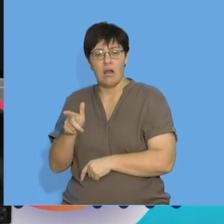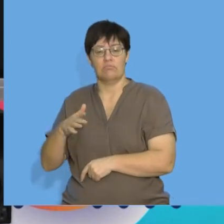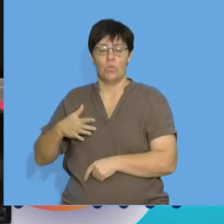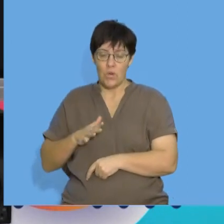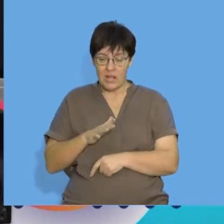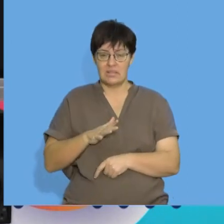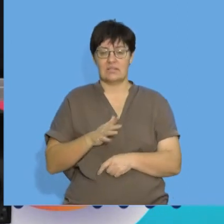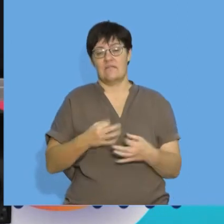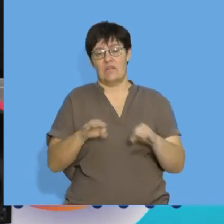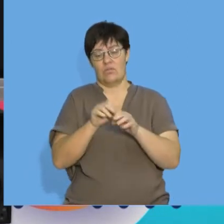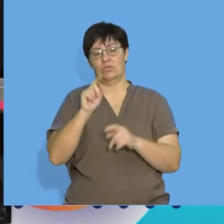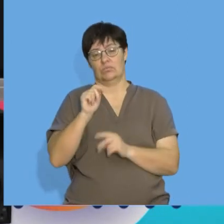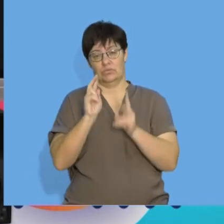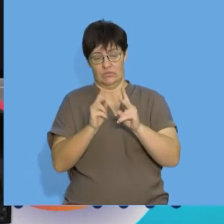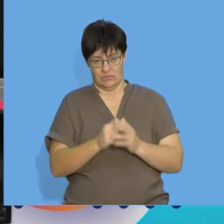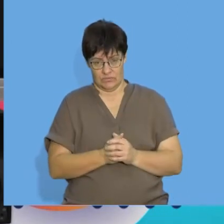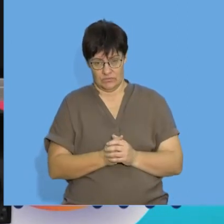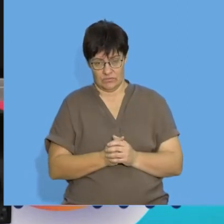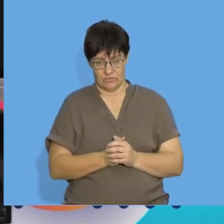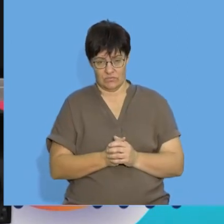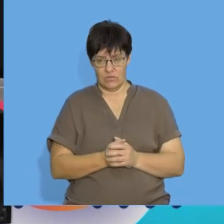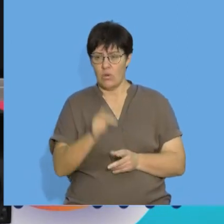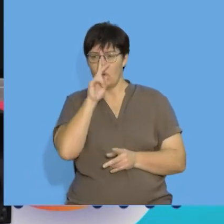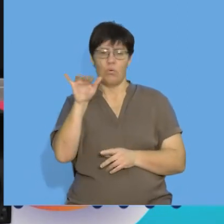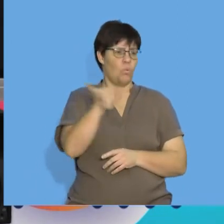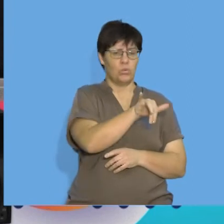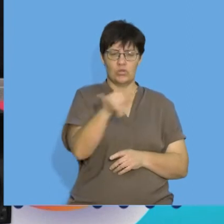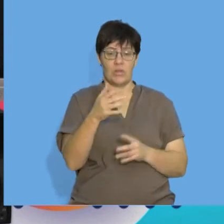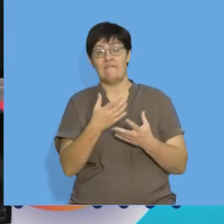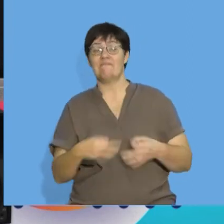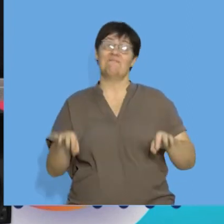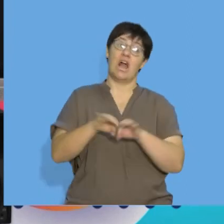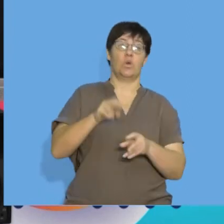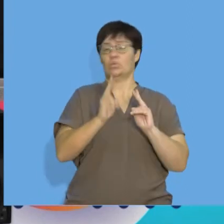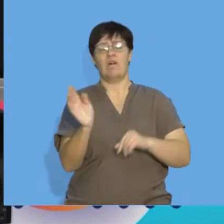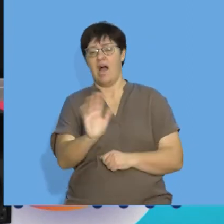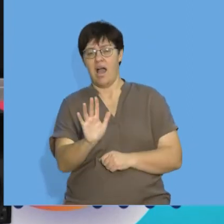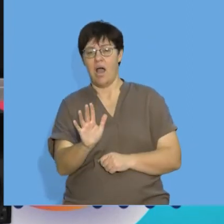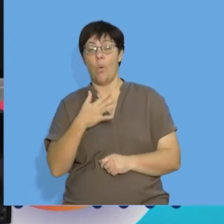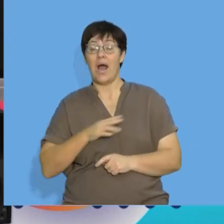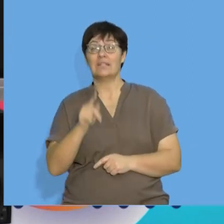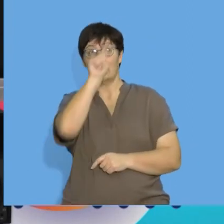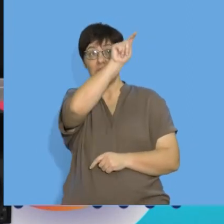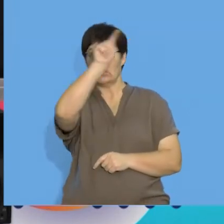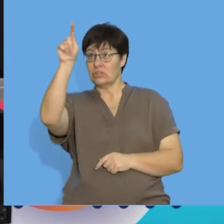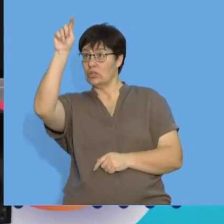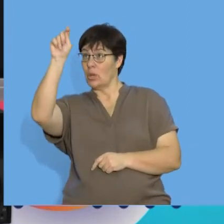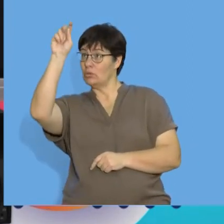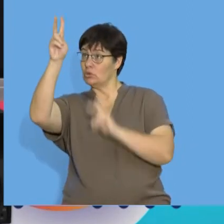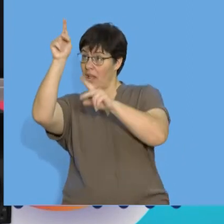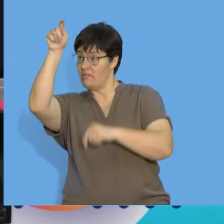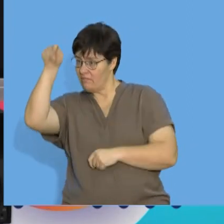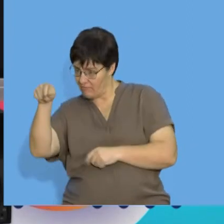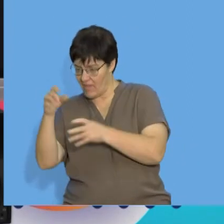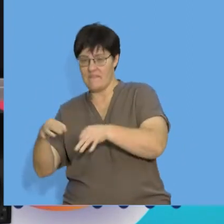value of term 12 I'm not looking for which term has a value of 12 I want to know if